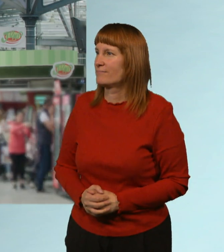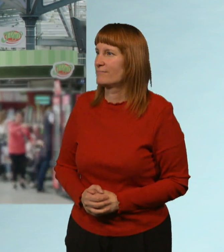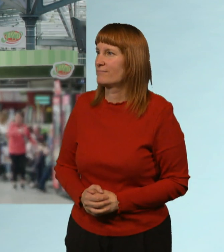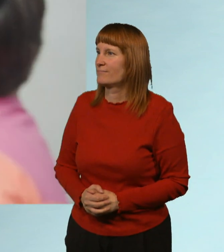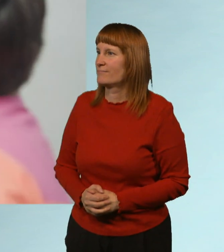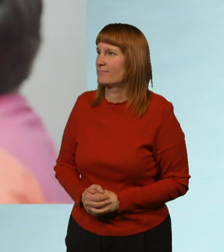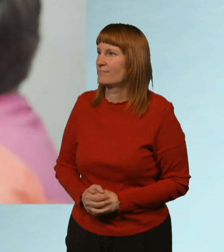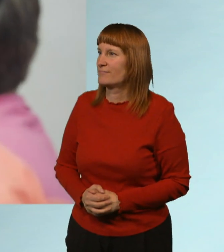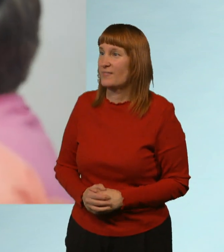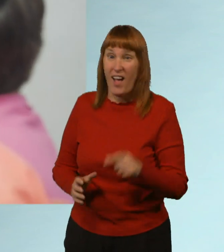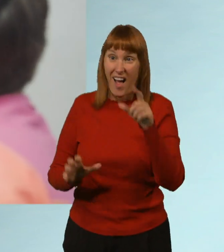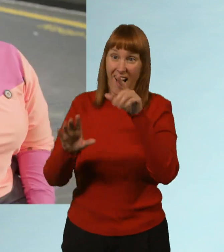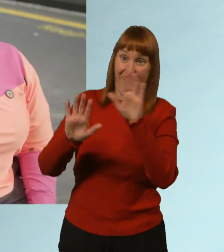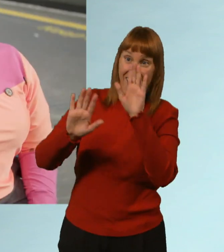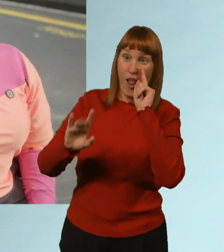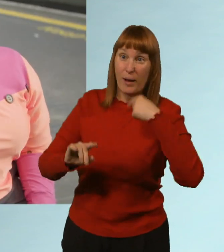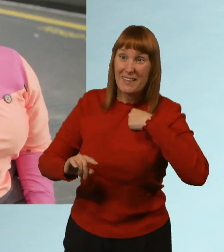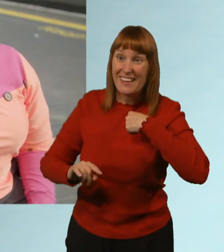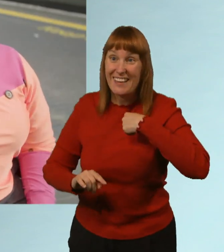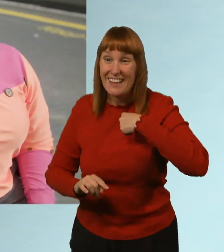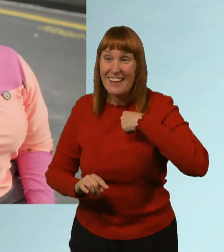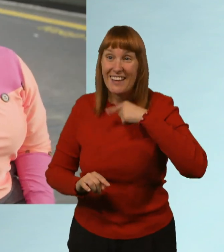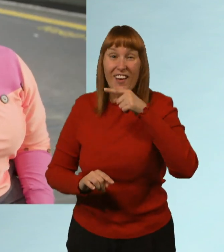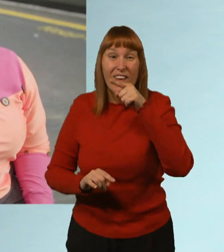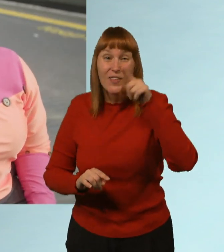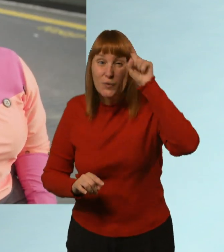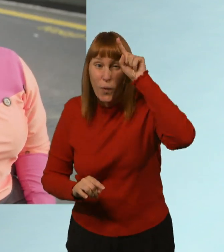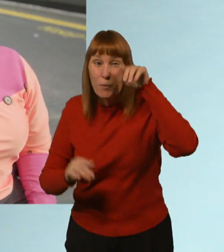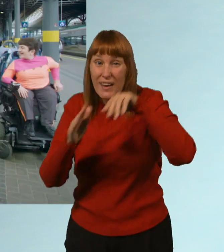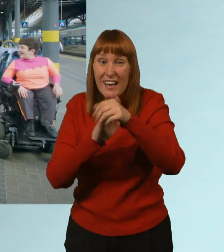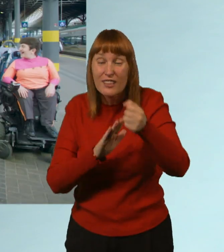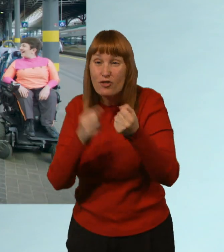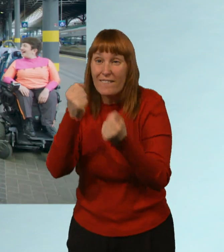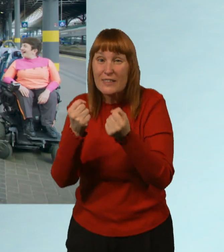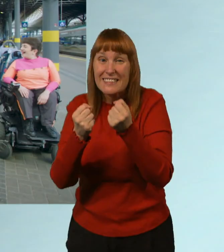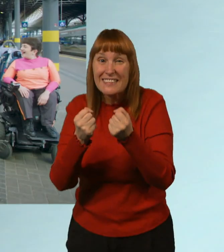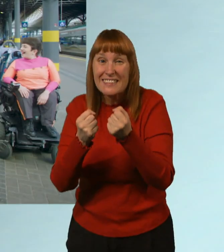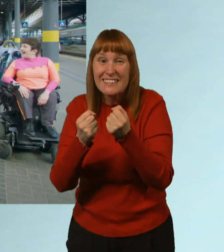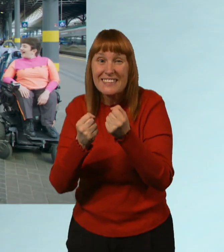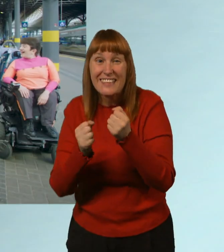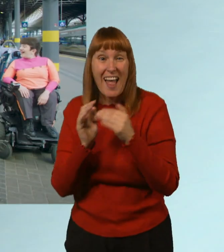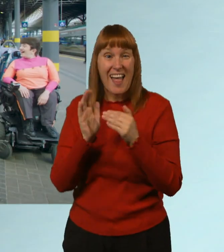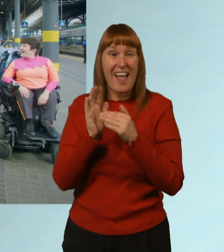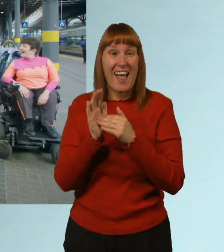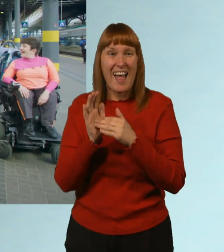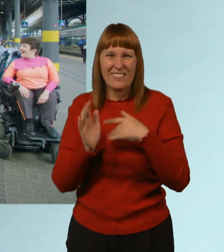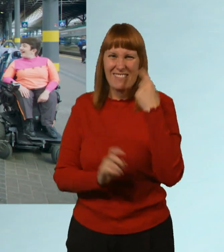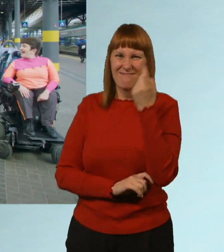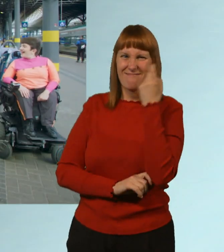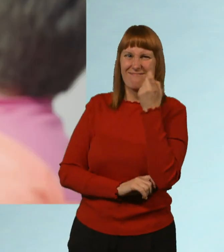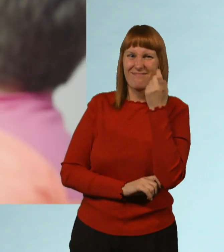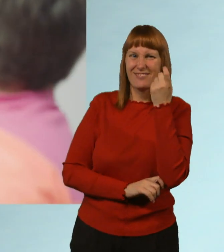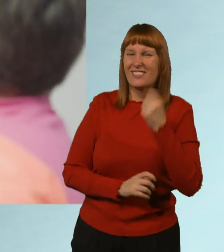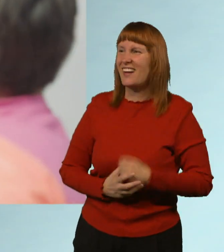Amy! Look where I am! Zoom! We're in the driver's seat! Yeah! It's just like the curiosity!